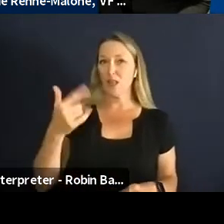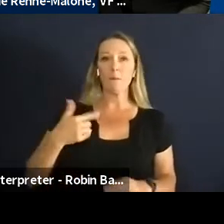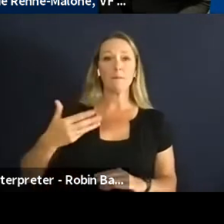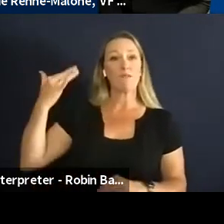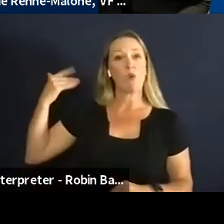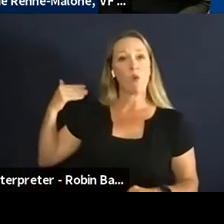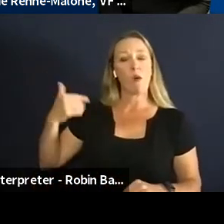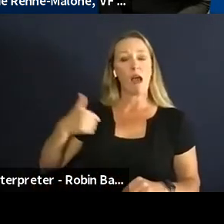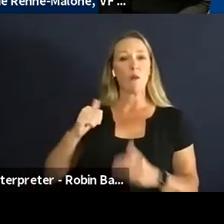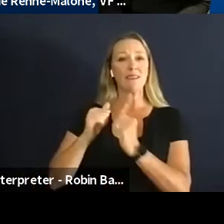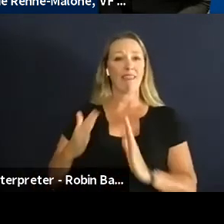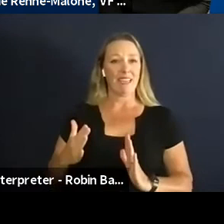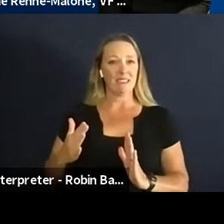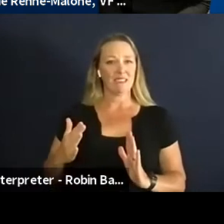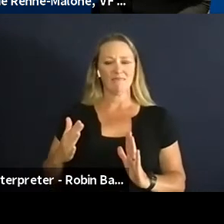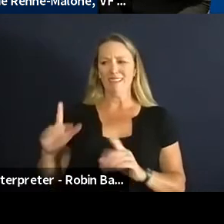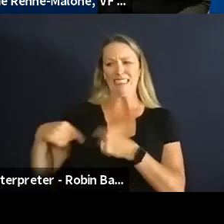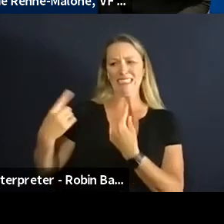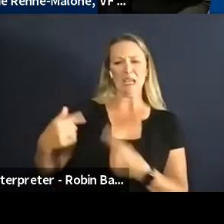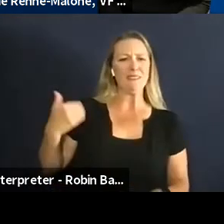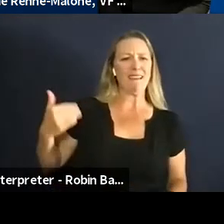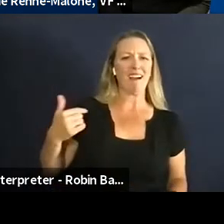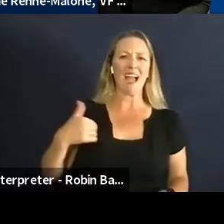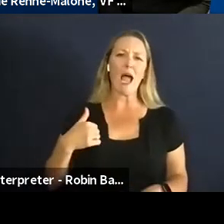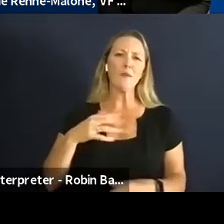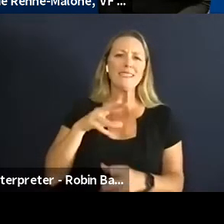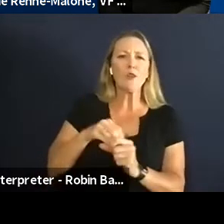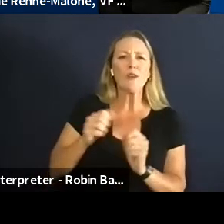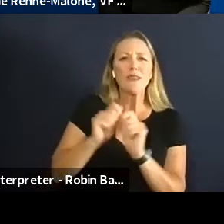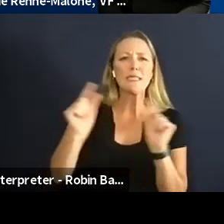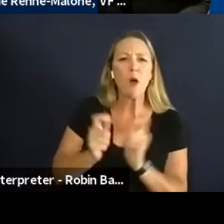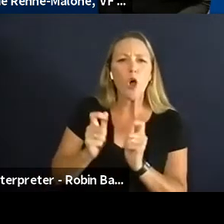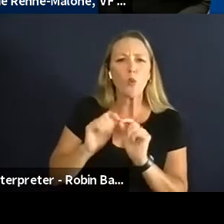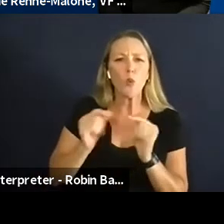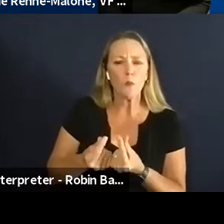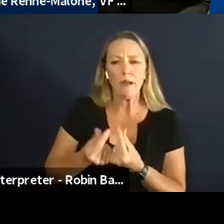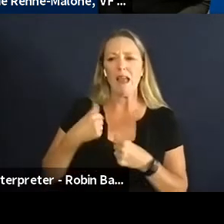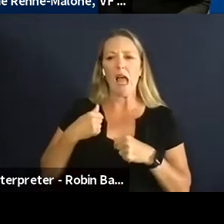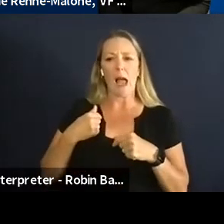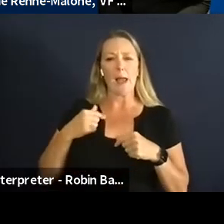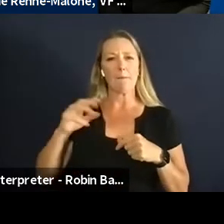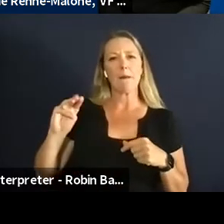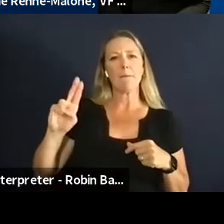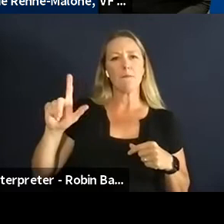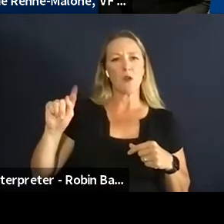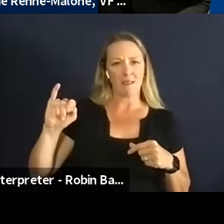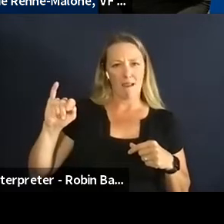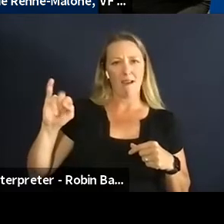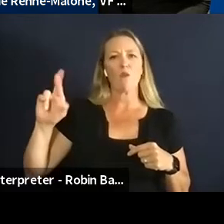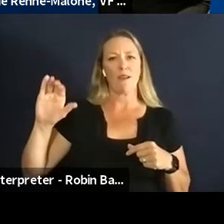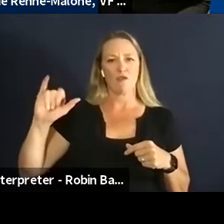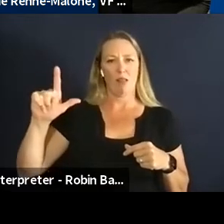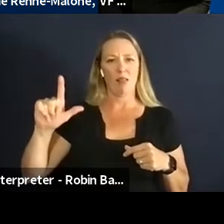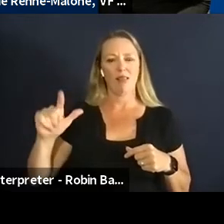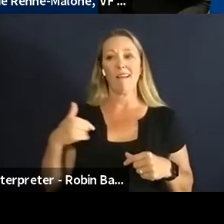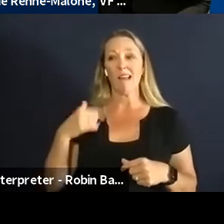ever since I was little I was always one of the few I'm uh multiracial and going through private